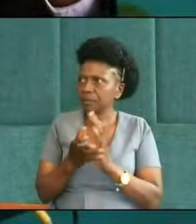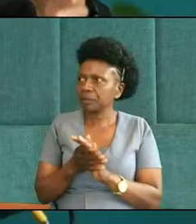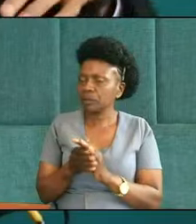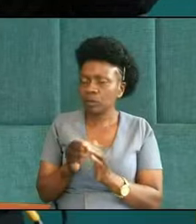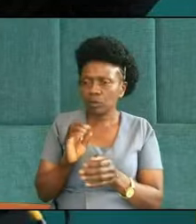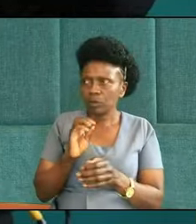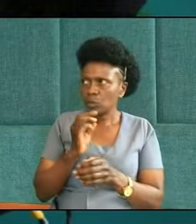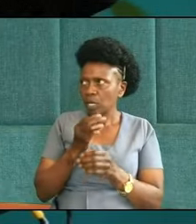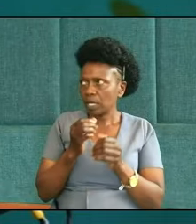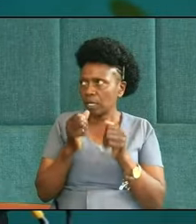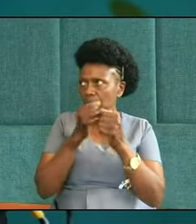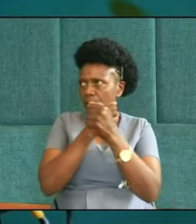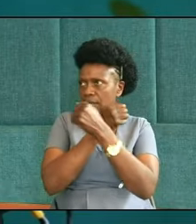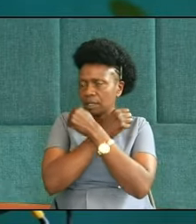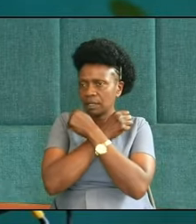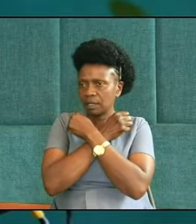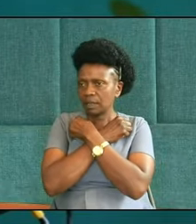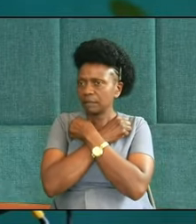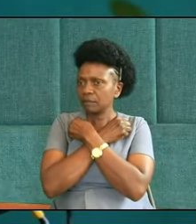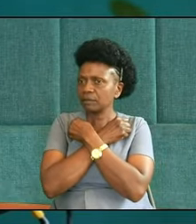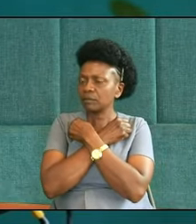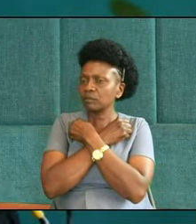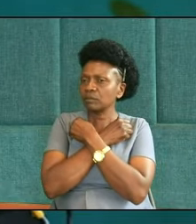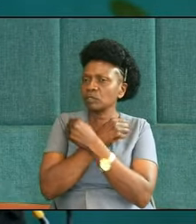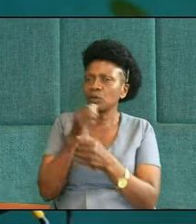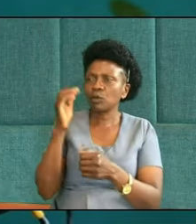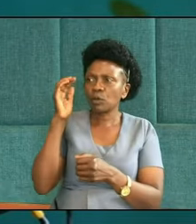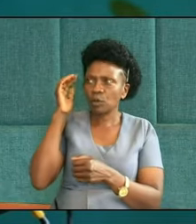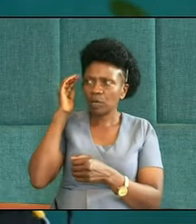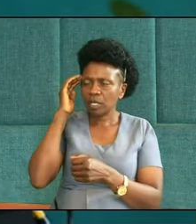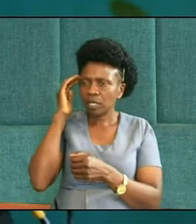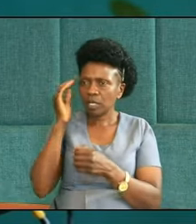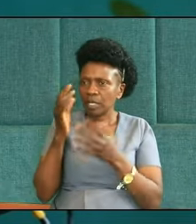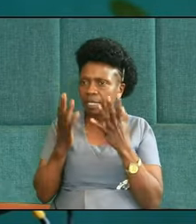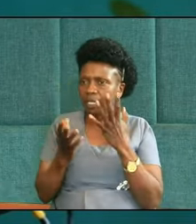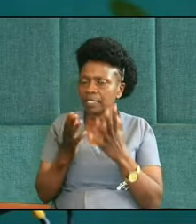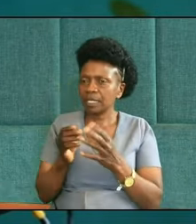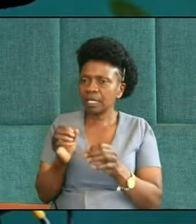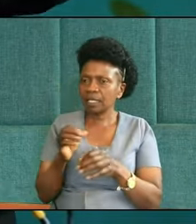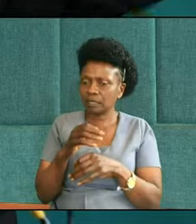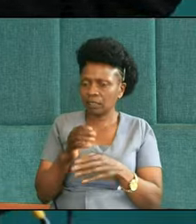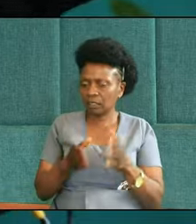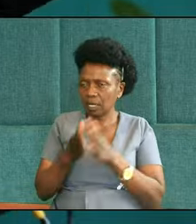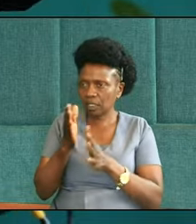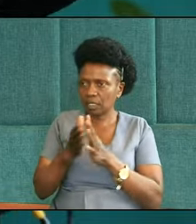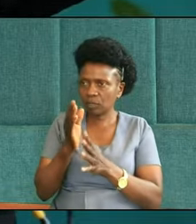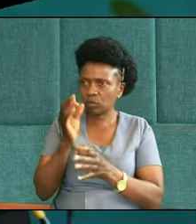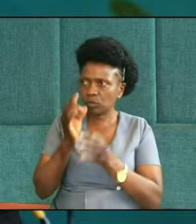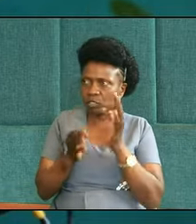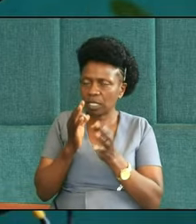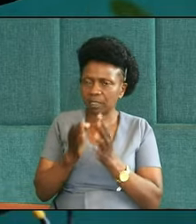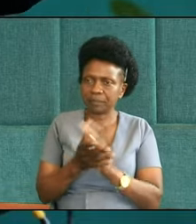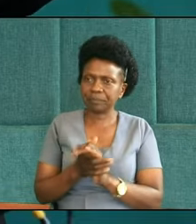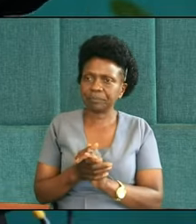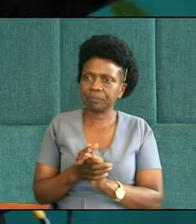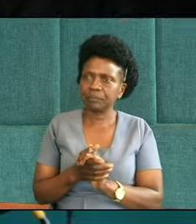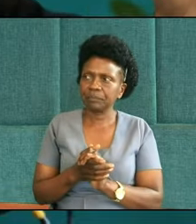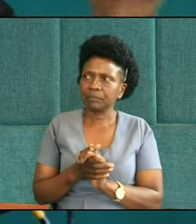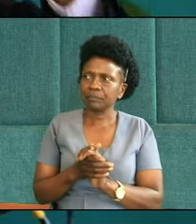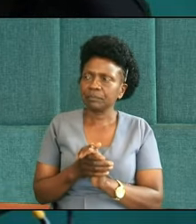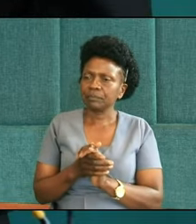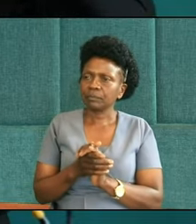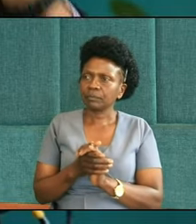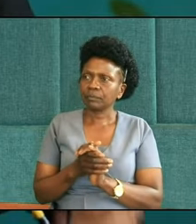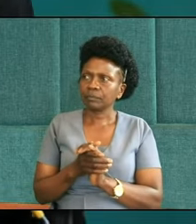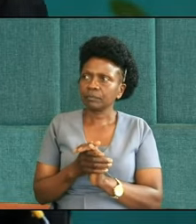We love, as humans, to have heroes, right? We put them on pedestals as though they are paragons of perfection. Our heroes have